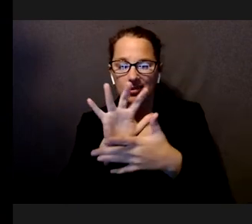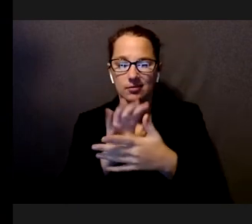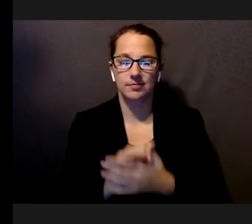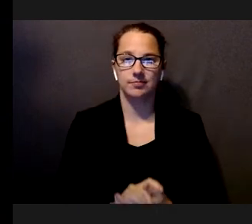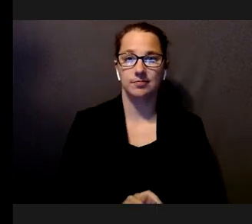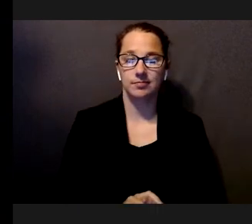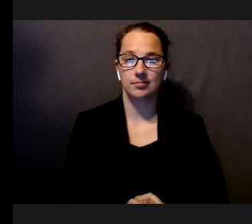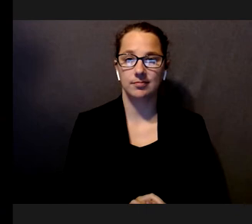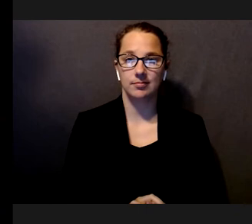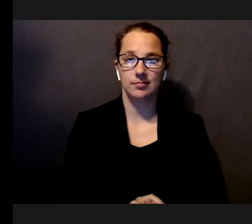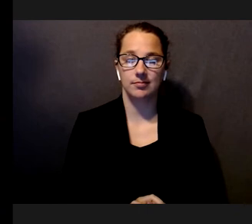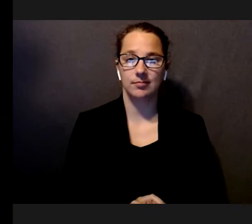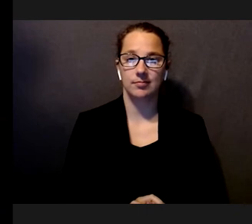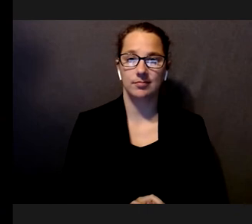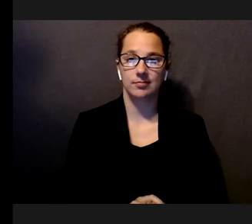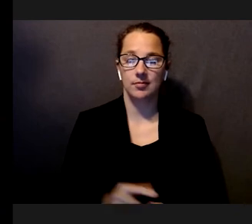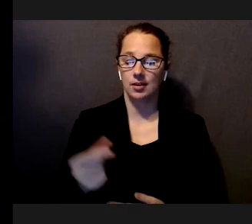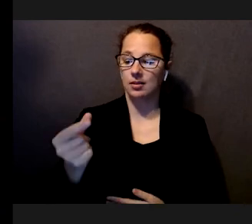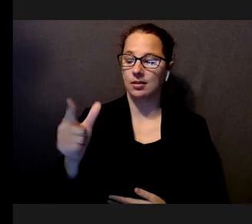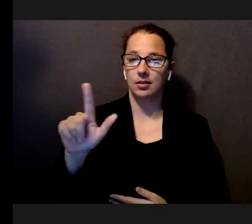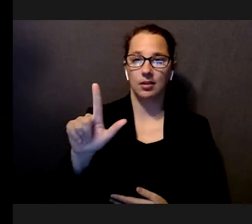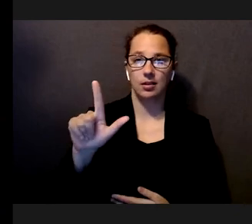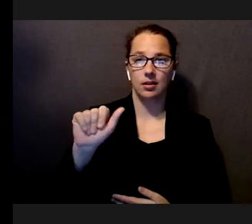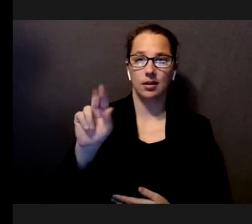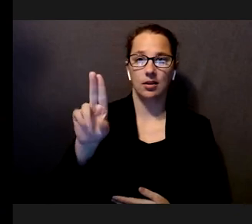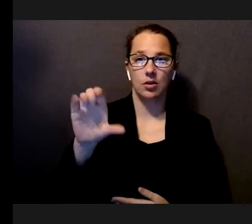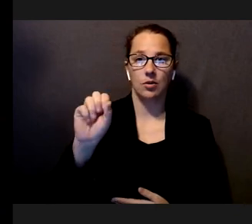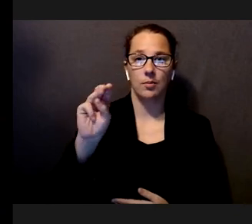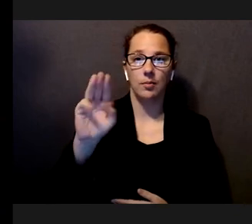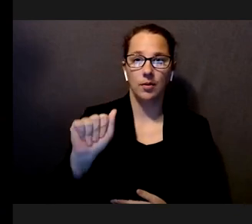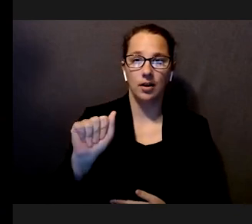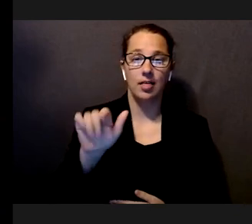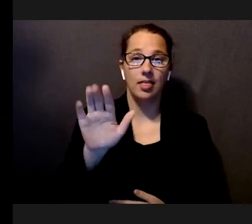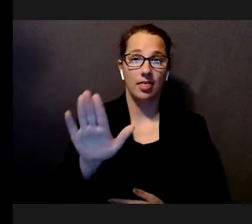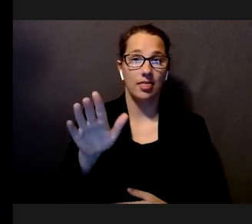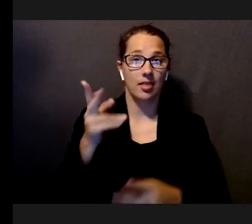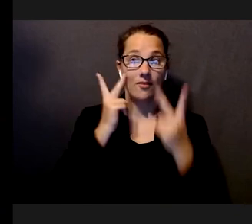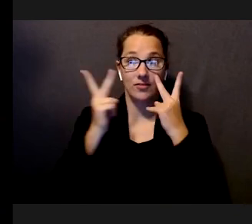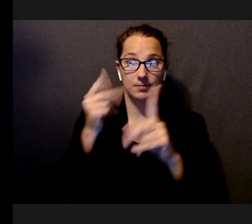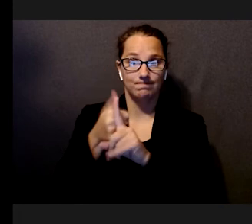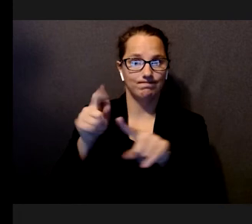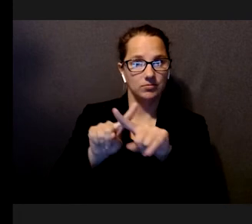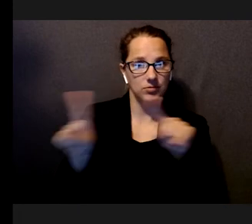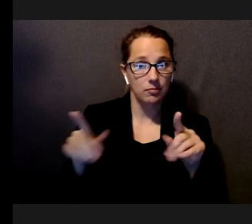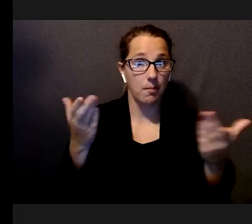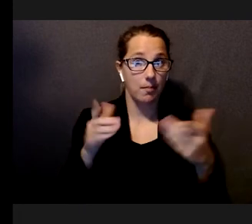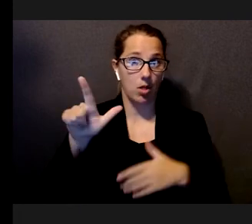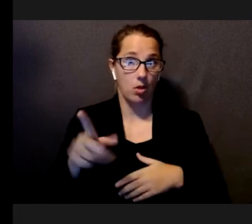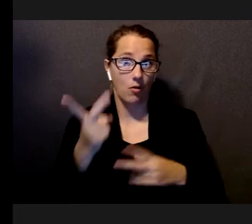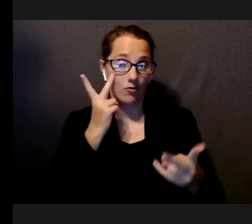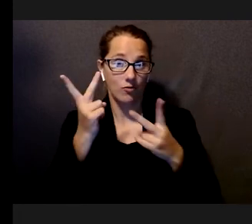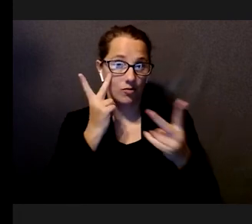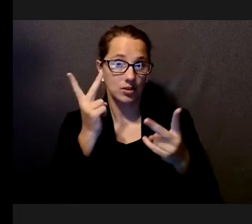And for a person with glaucoma, their vision is impacted differently. So, they might have low vision.